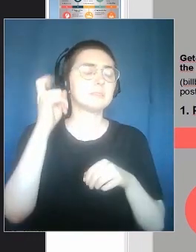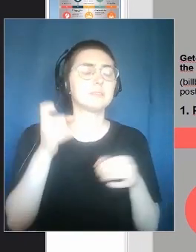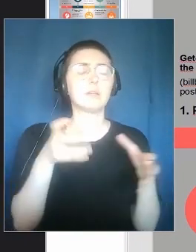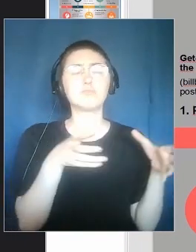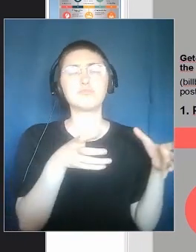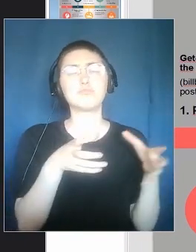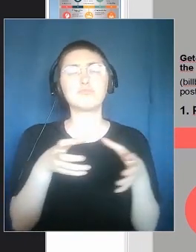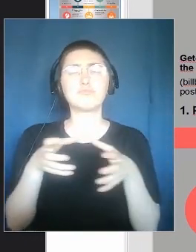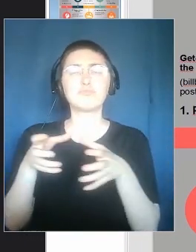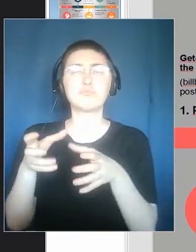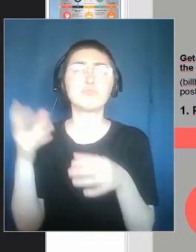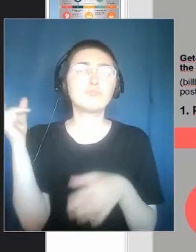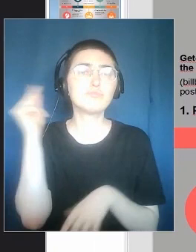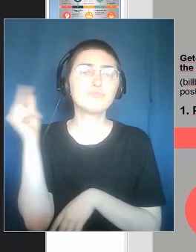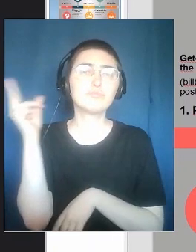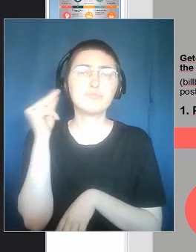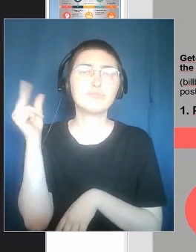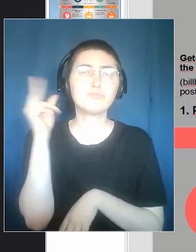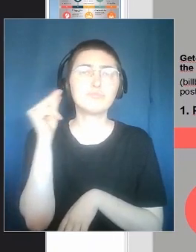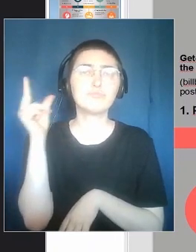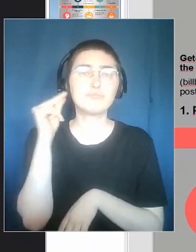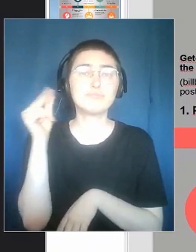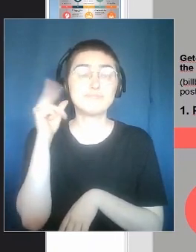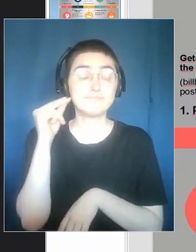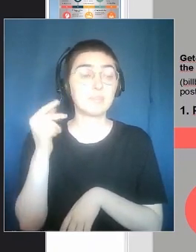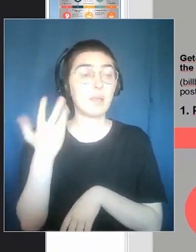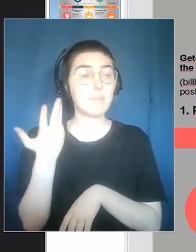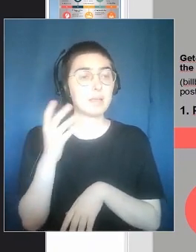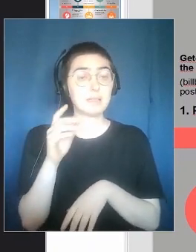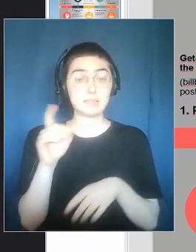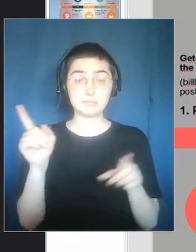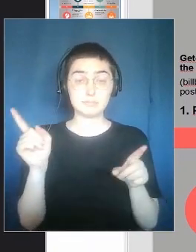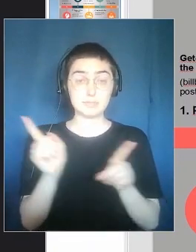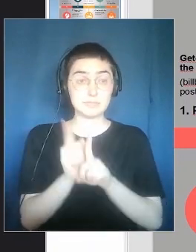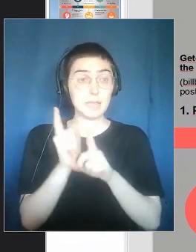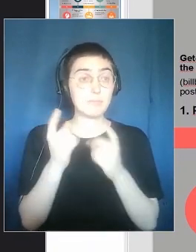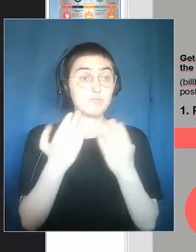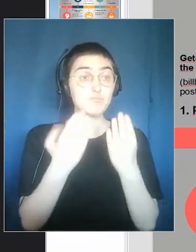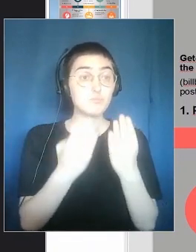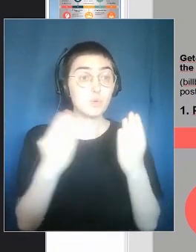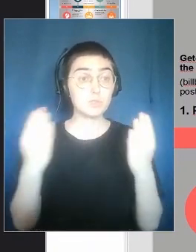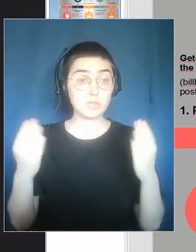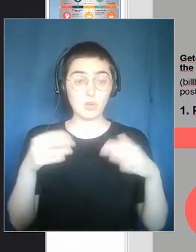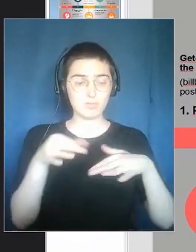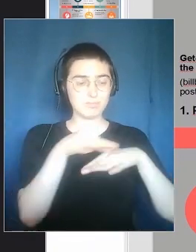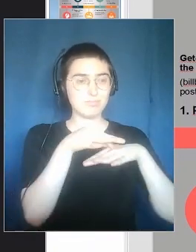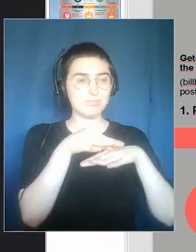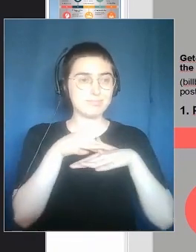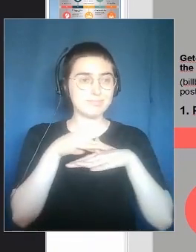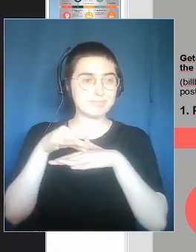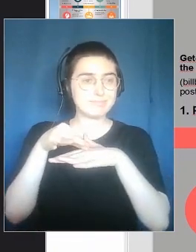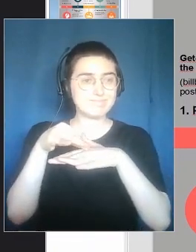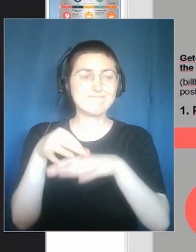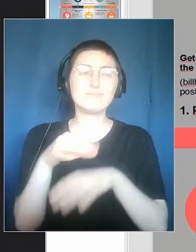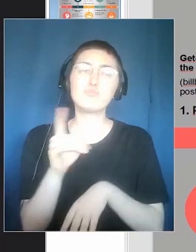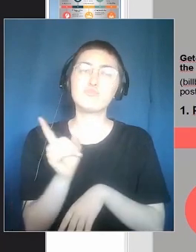listening. It's not a guided tour, a traditional guided tour,